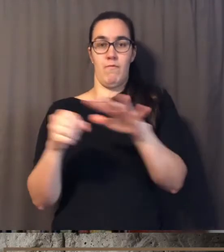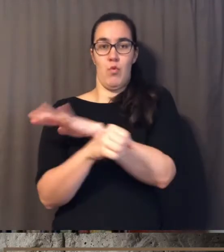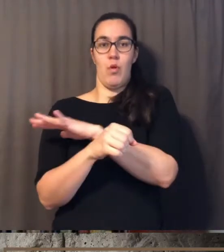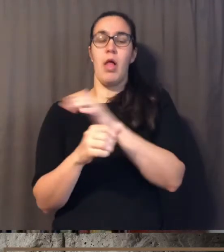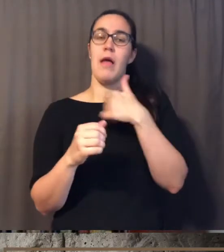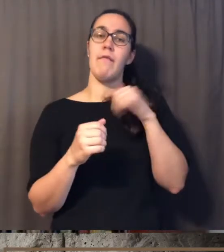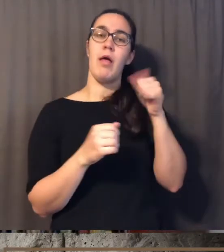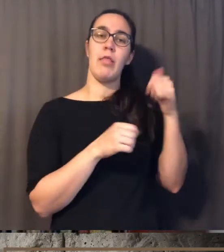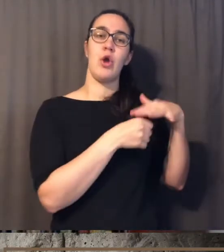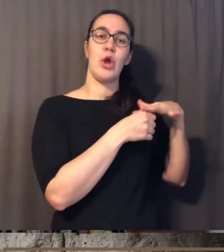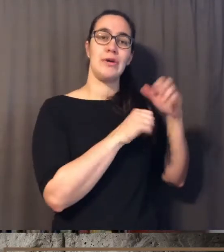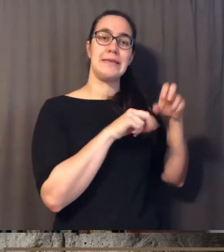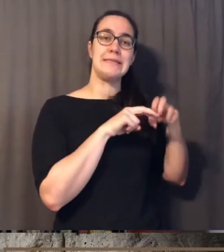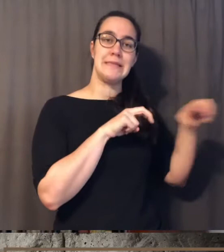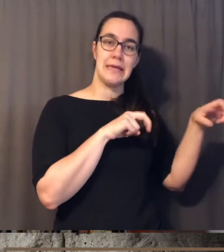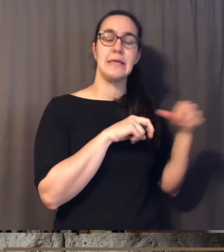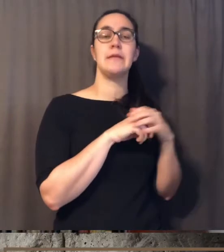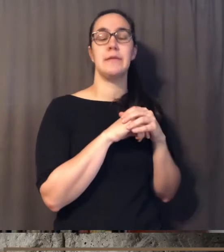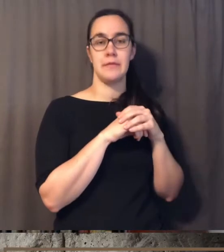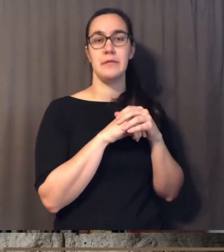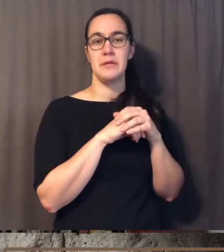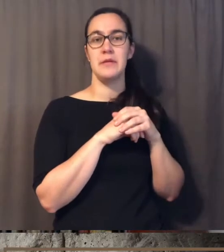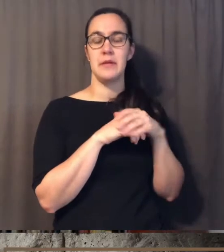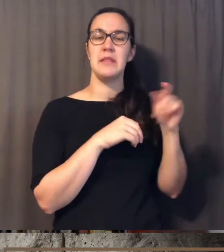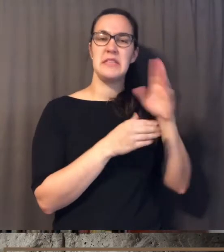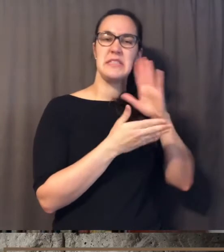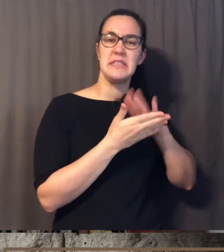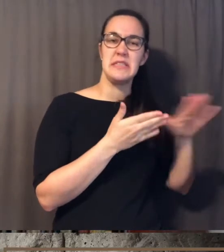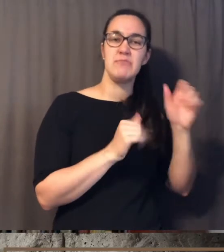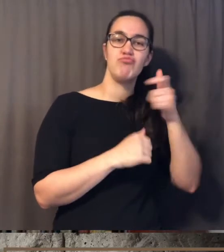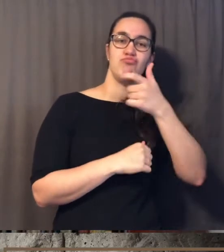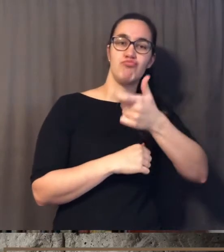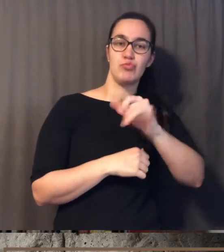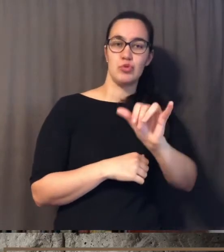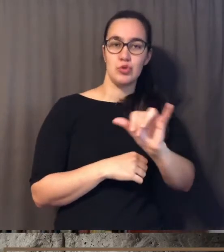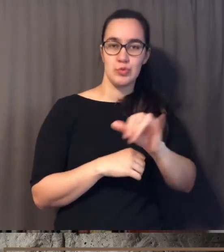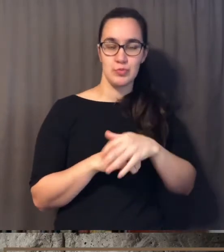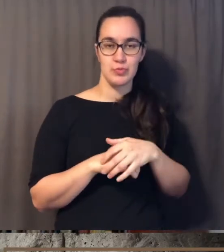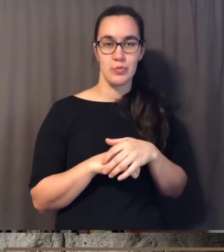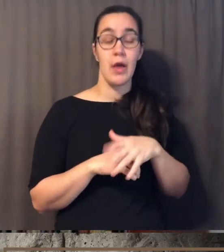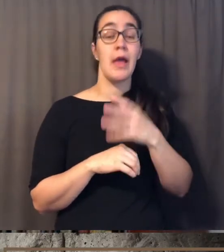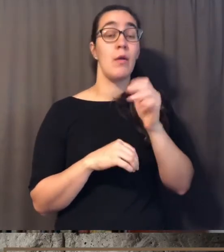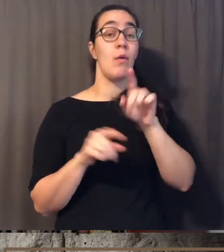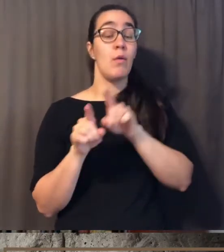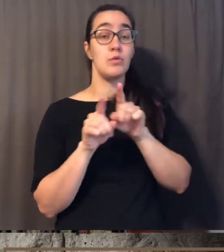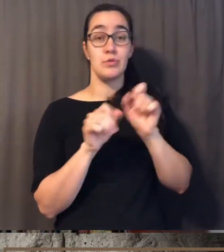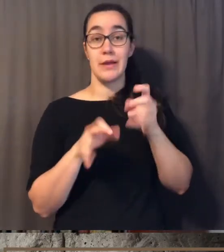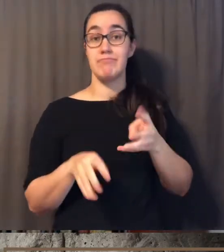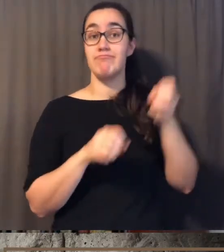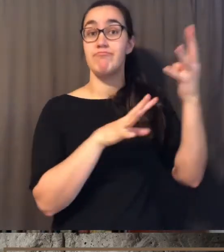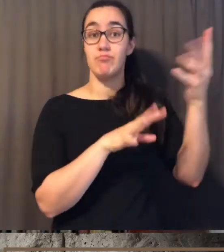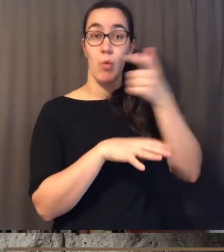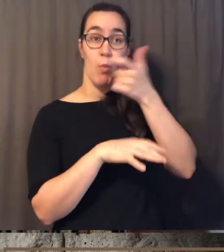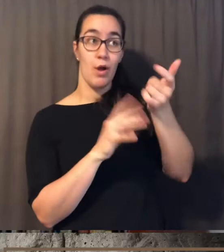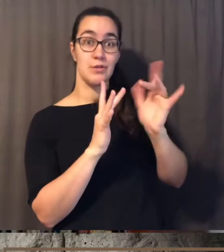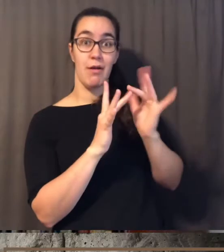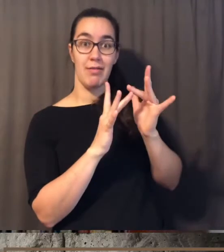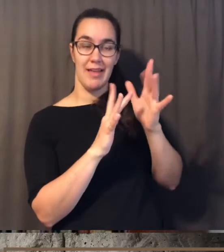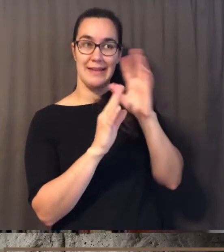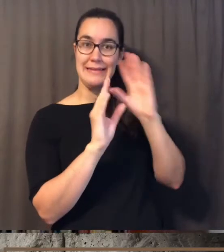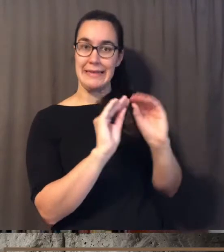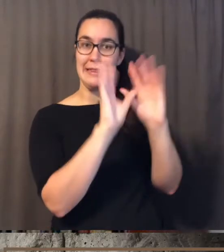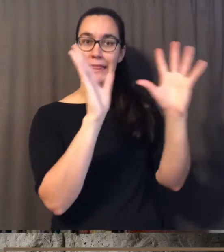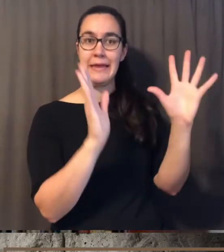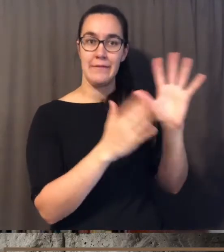um that is clean and um and is viewable as well so if you want if you still need to stay at home and experience